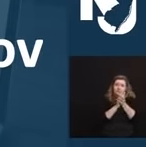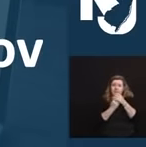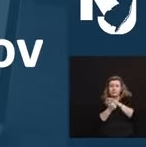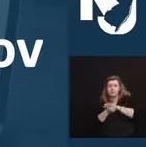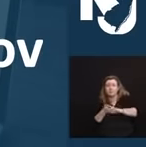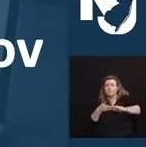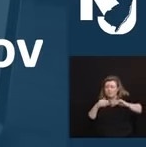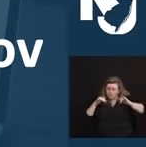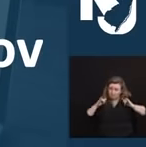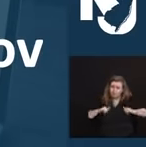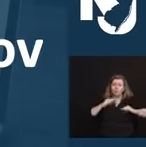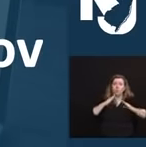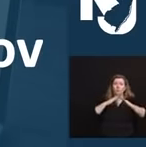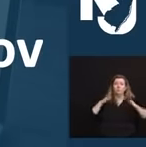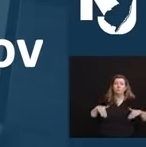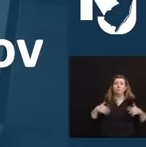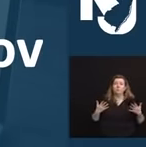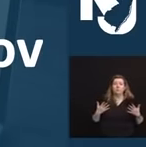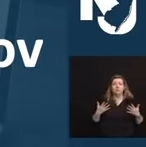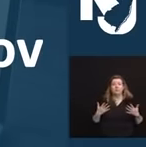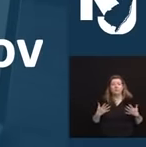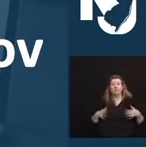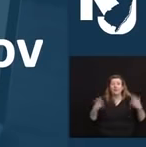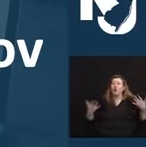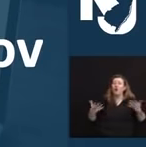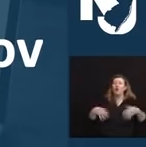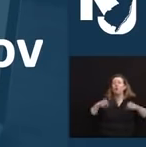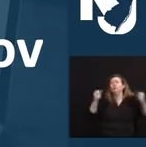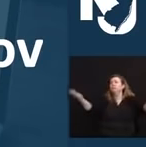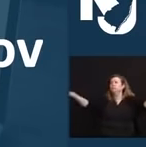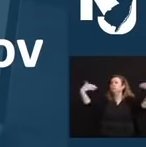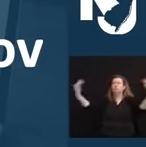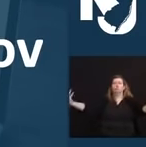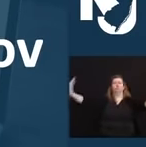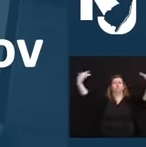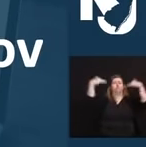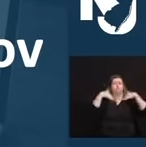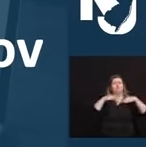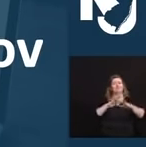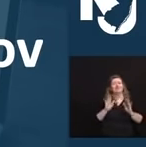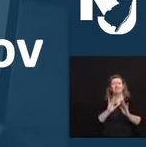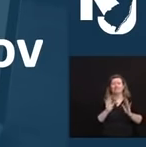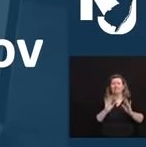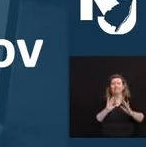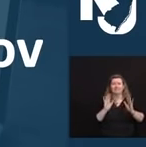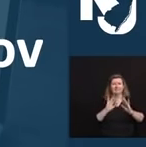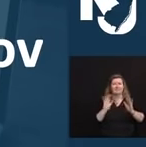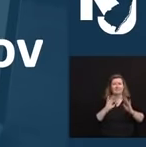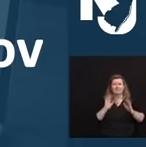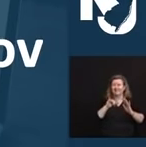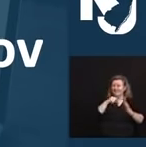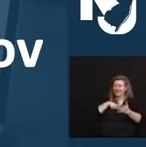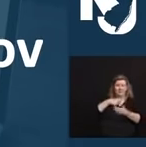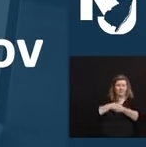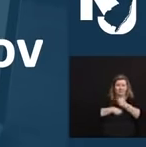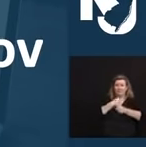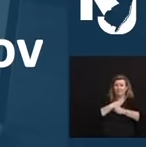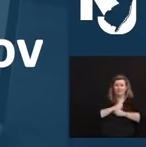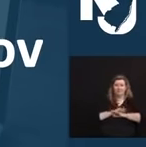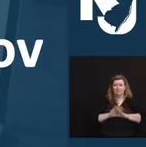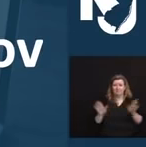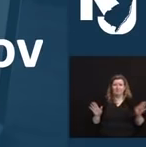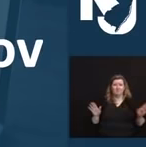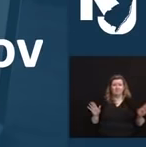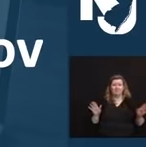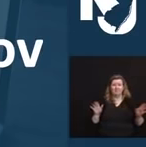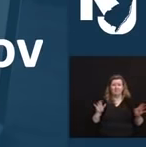large Christmas for family and friends. I hate even saying that. I hate hearing it. It's lousy for all of us, but that's the way it's got to